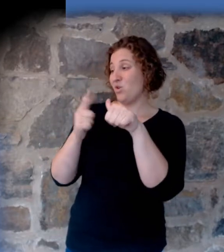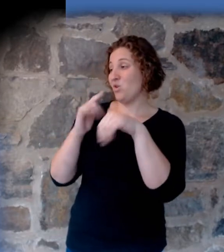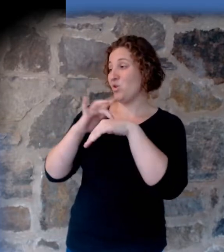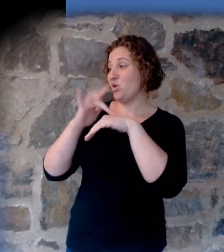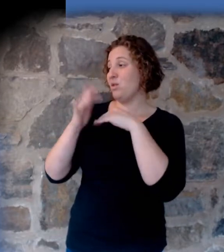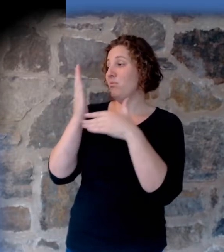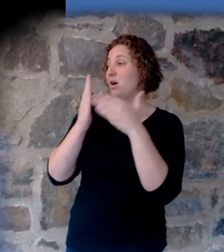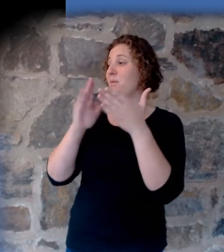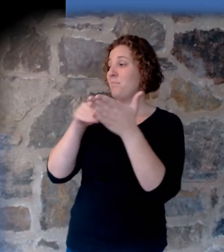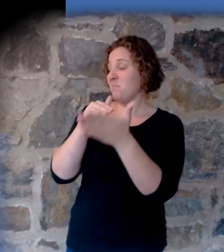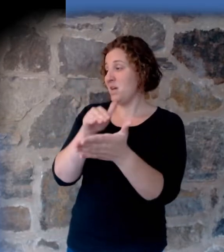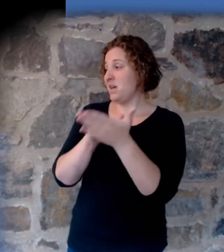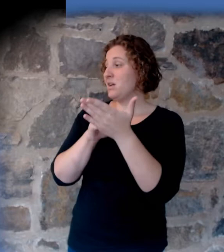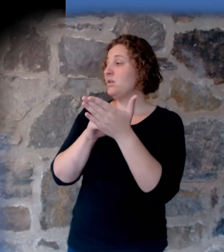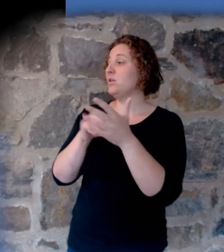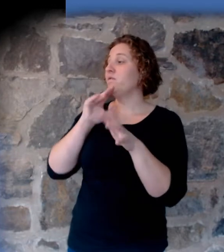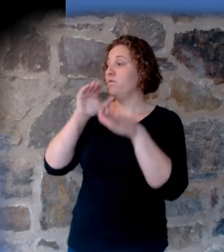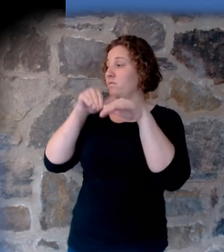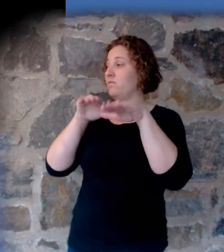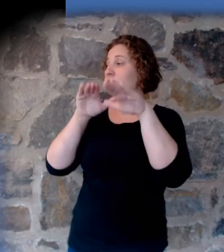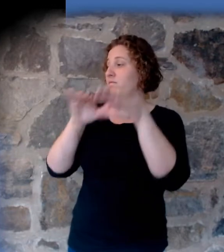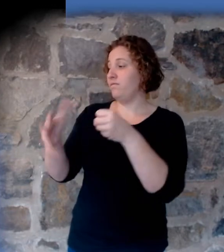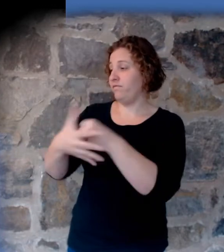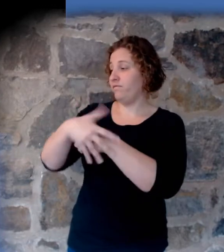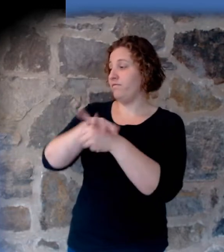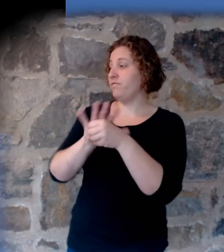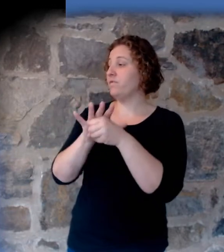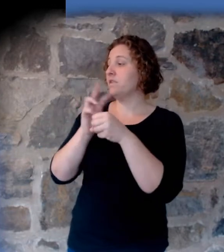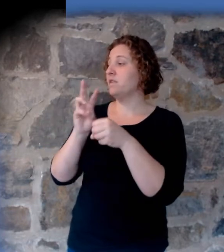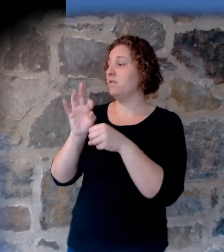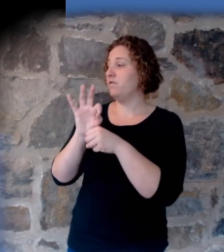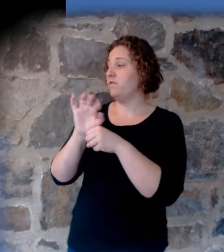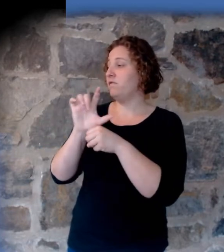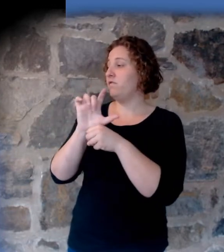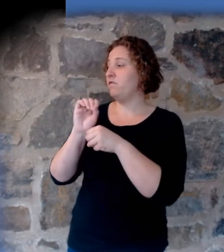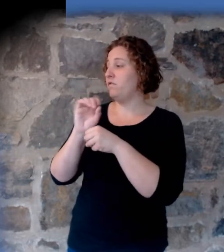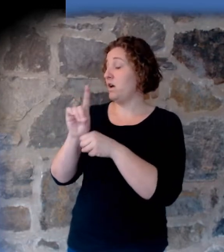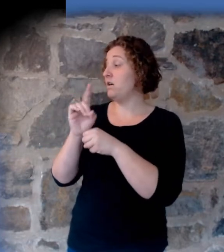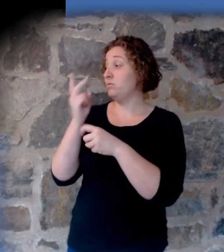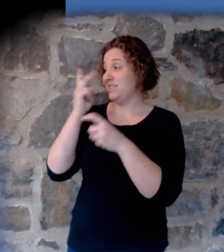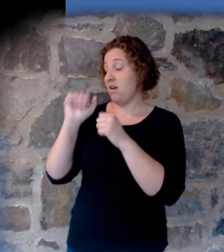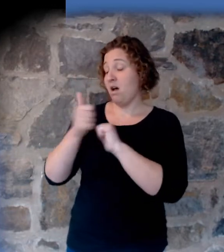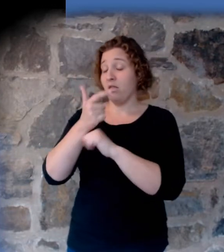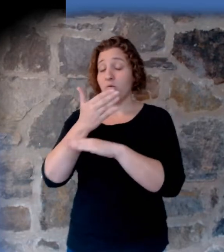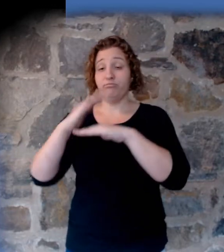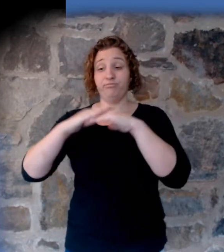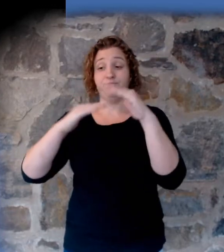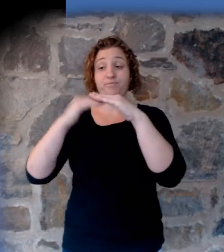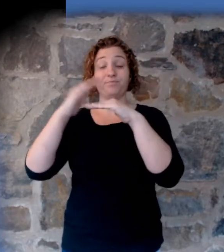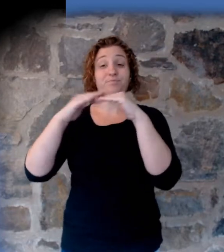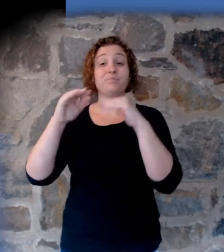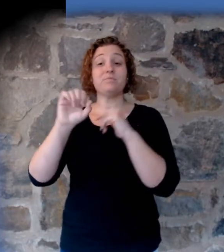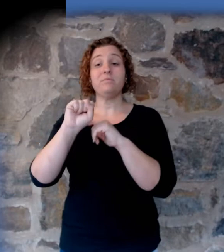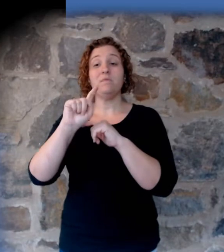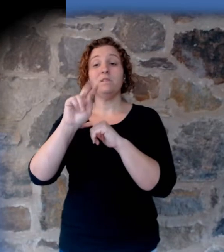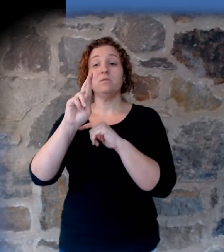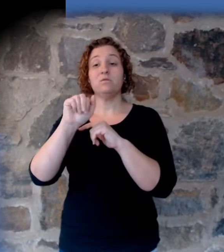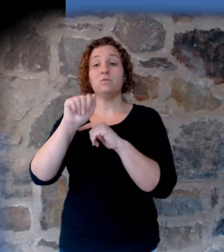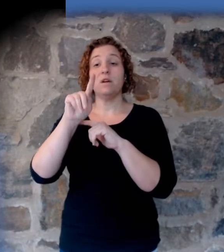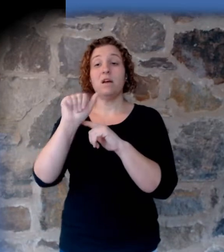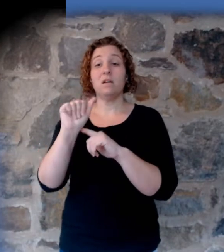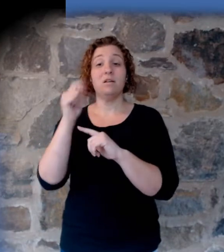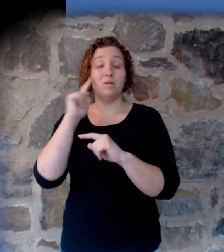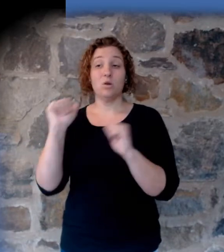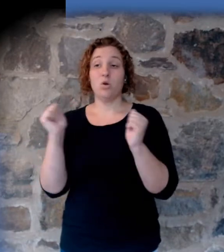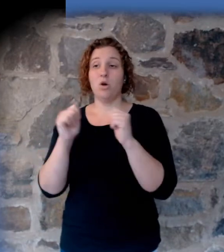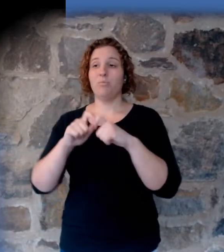here in Grand Canyon. We have other strata locally in this Grand Canyon region. That's called the Grand Staircase. We have about